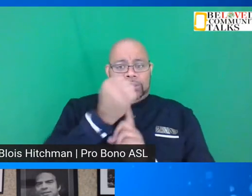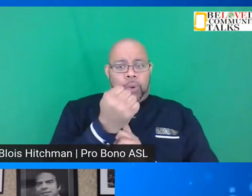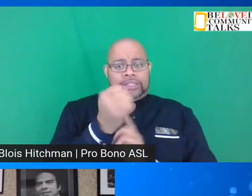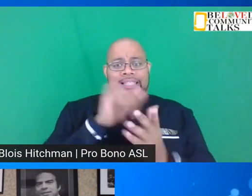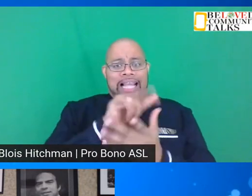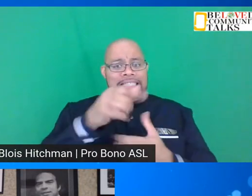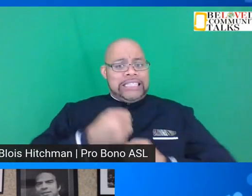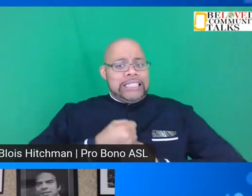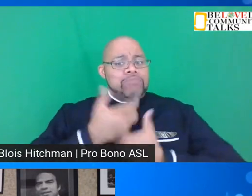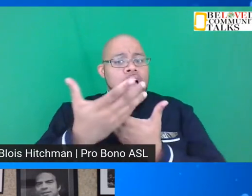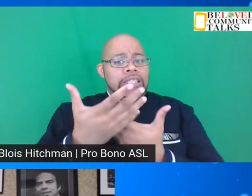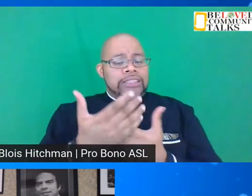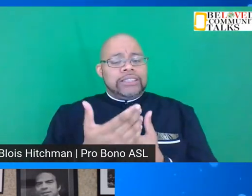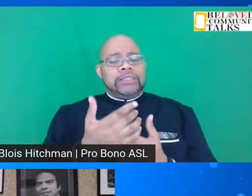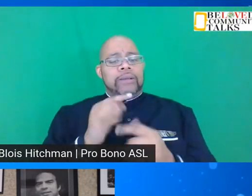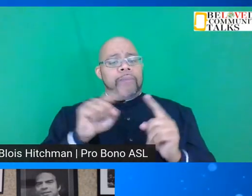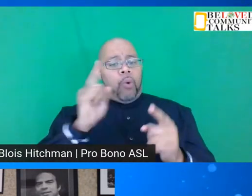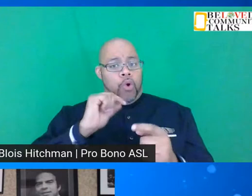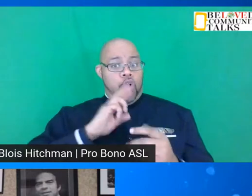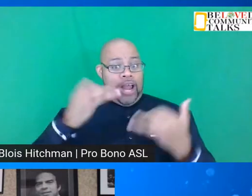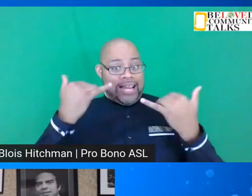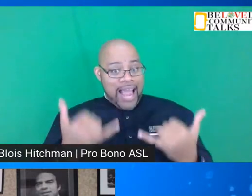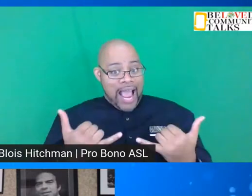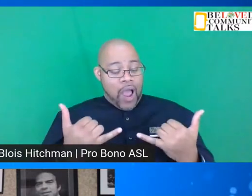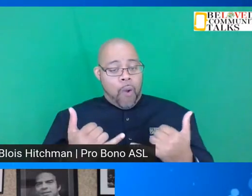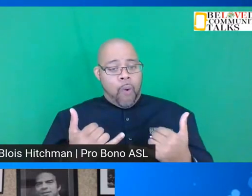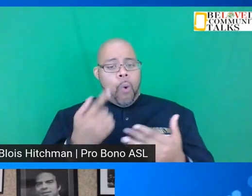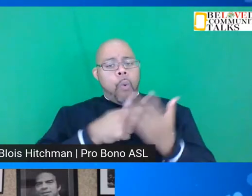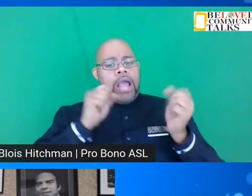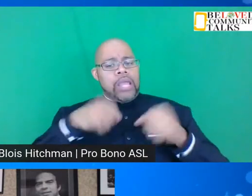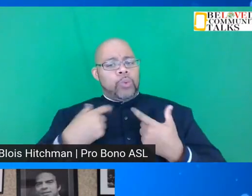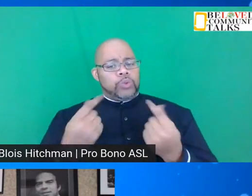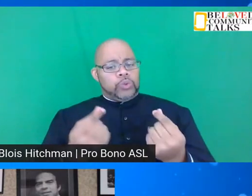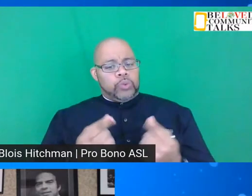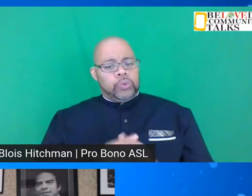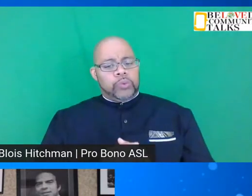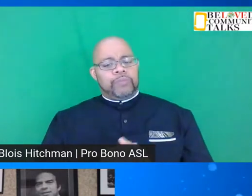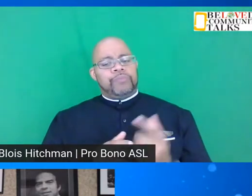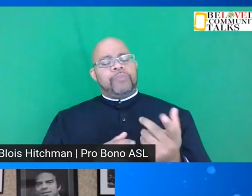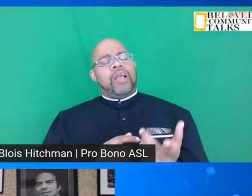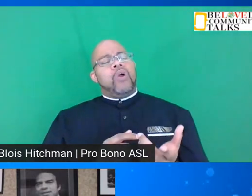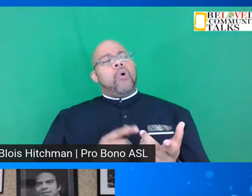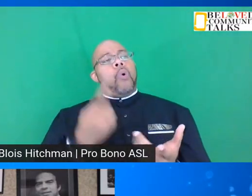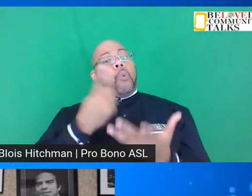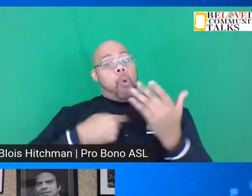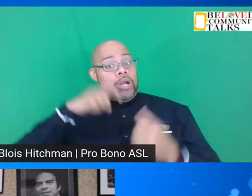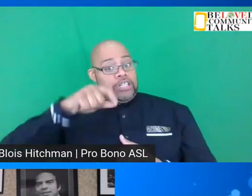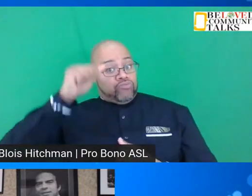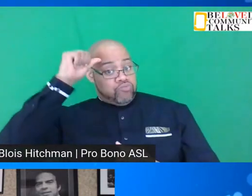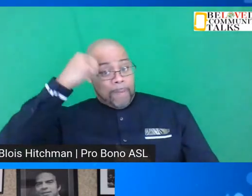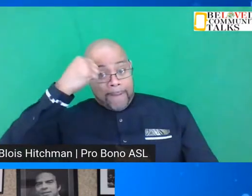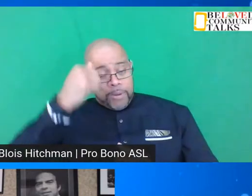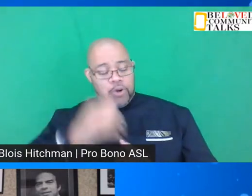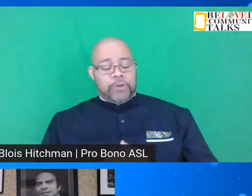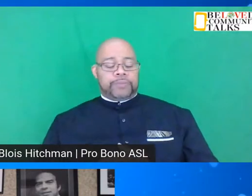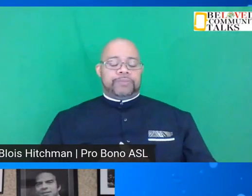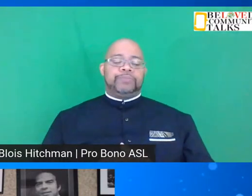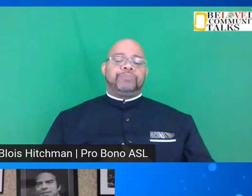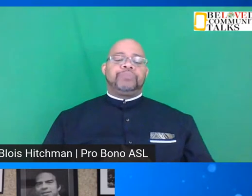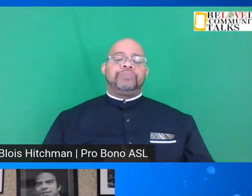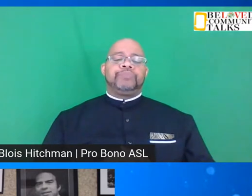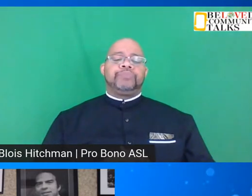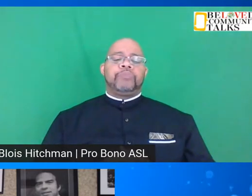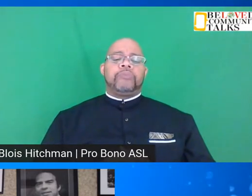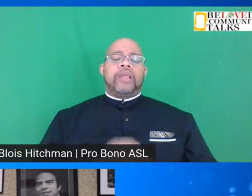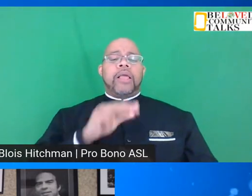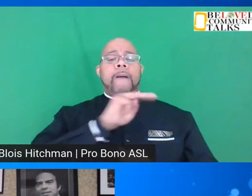he expressed. But where we are now, what can we do with that dream? What we need to remember is